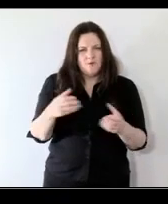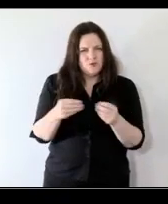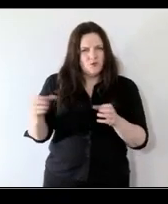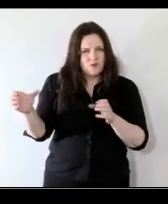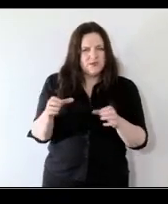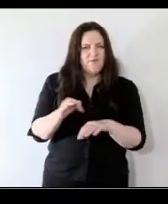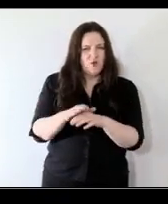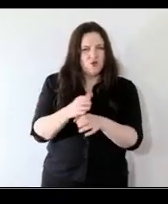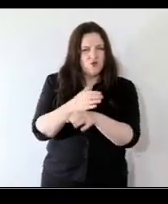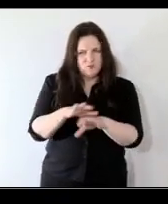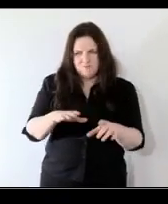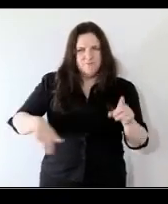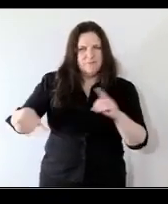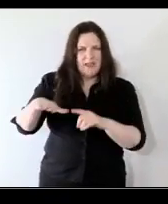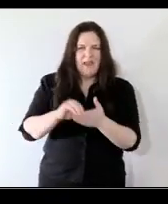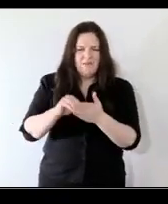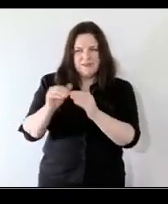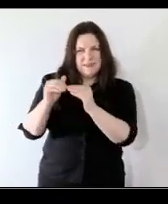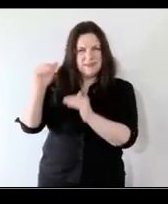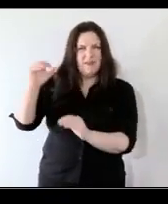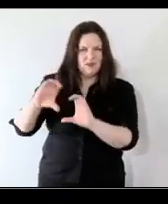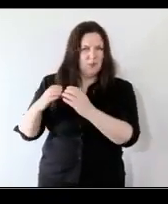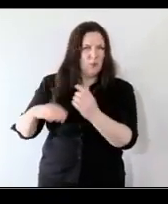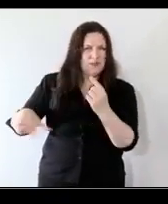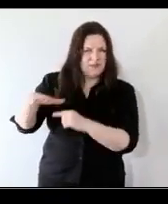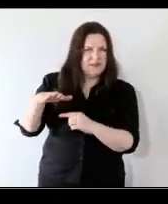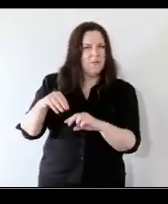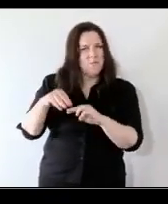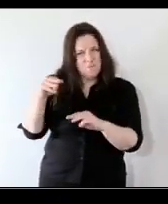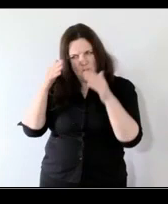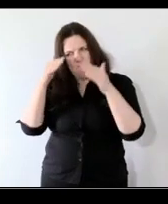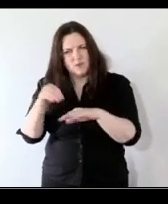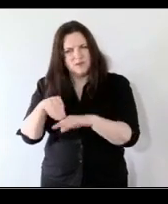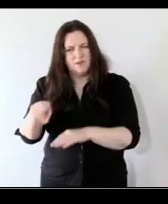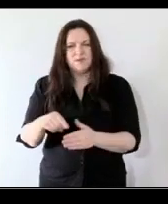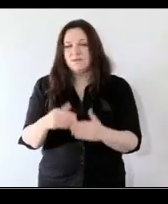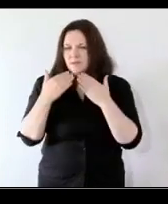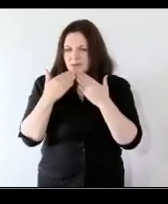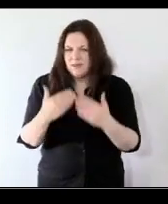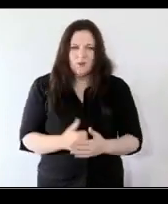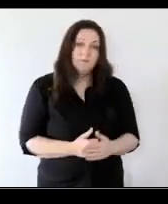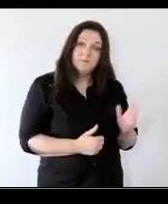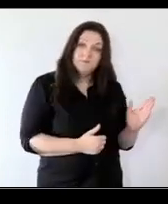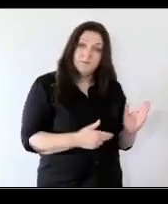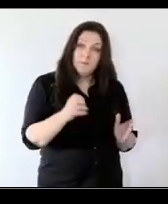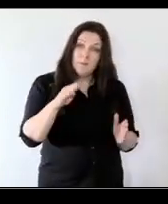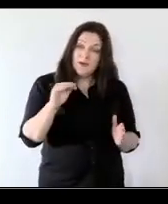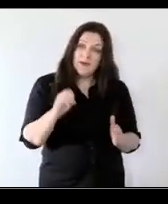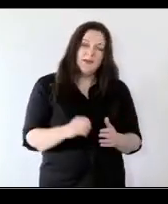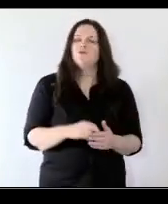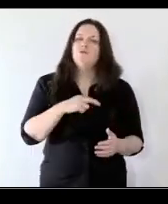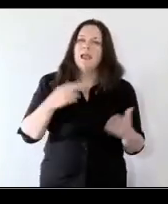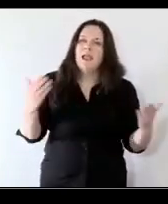resources for those schools serving very disadvantaged populations okay well said thank you eimer and bernie to you i suppose